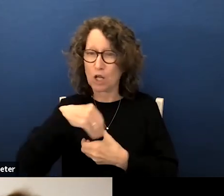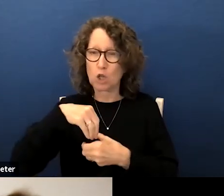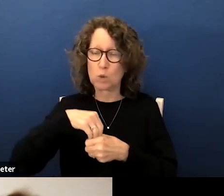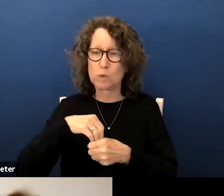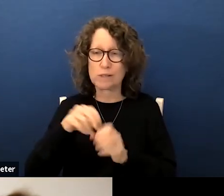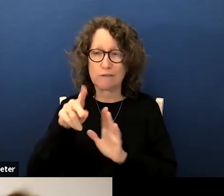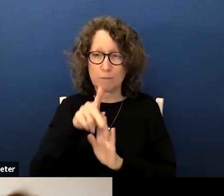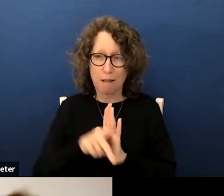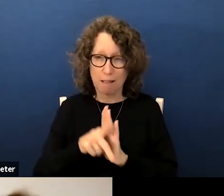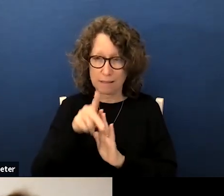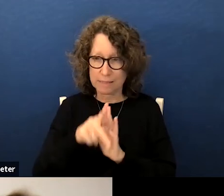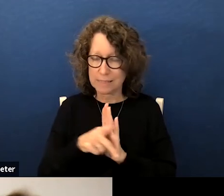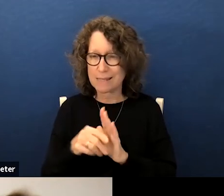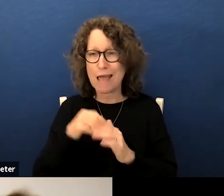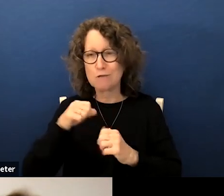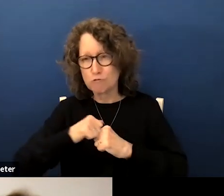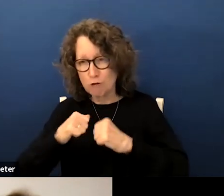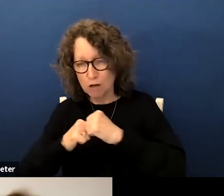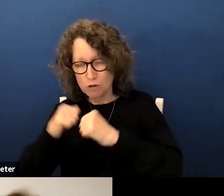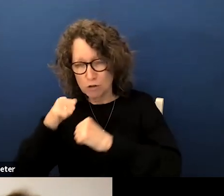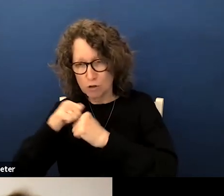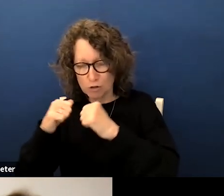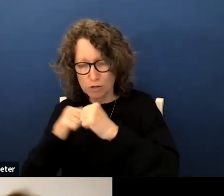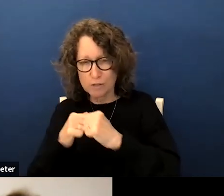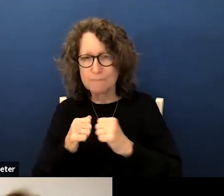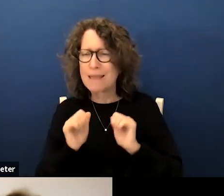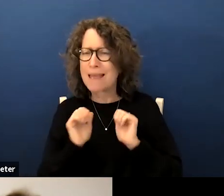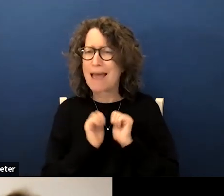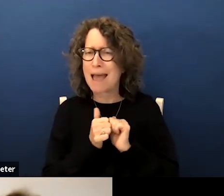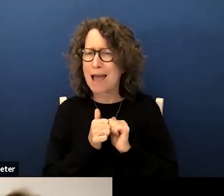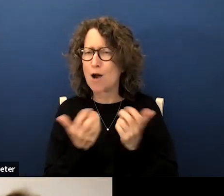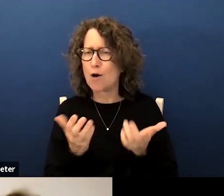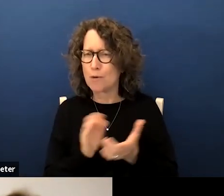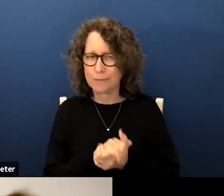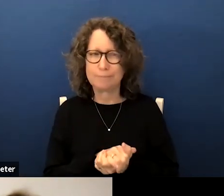policies and structures so how do we do that